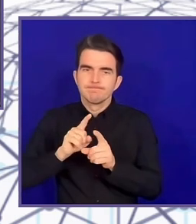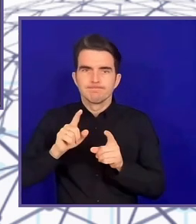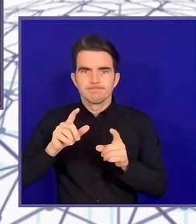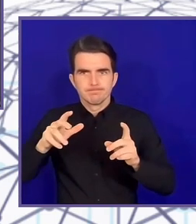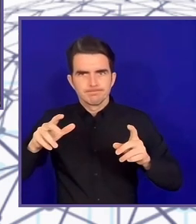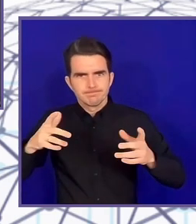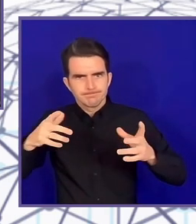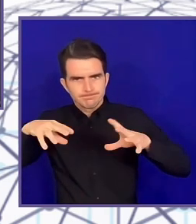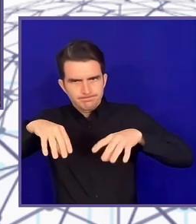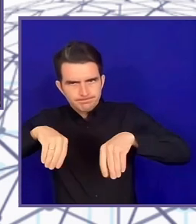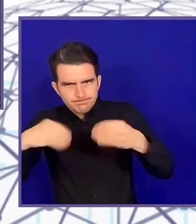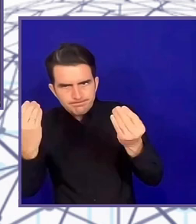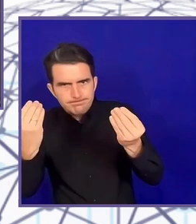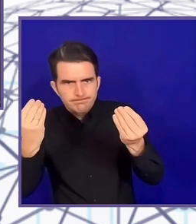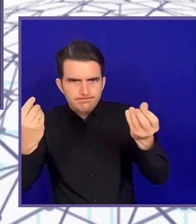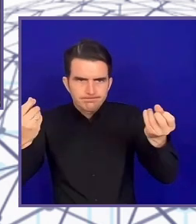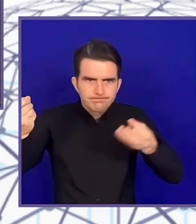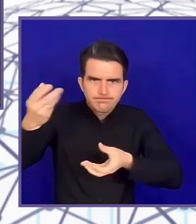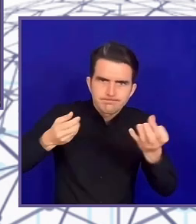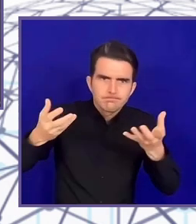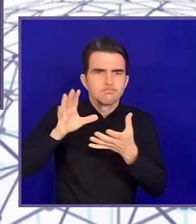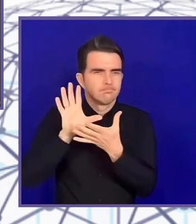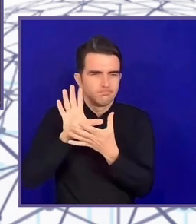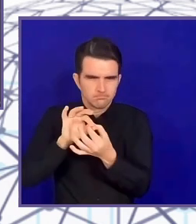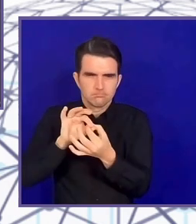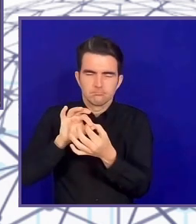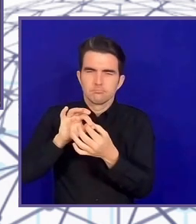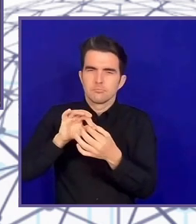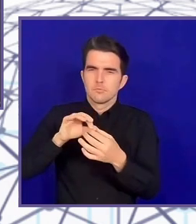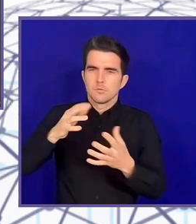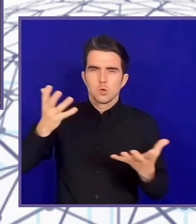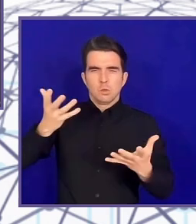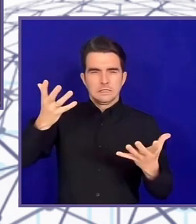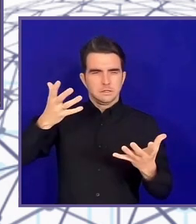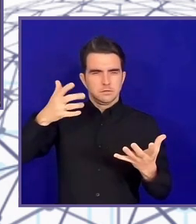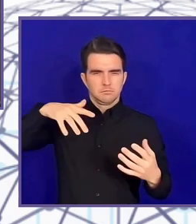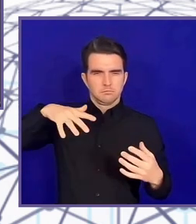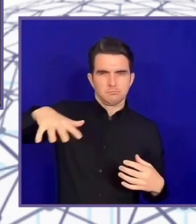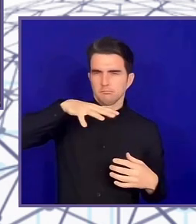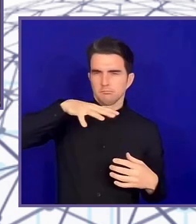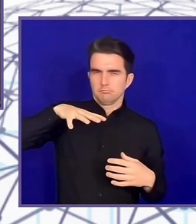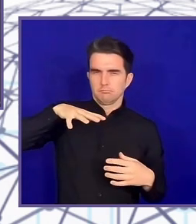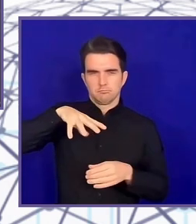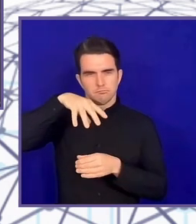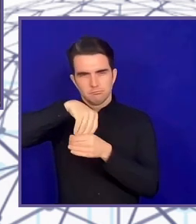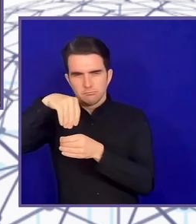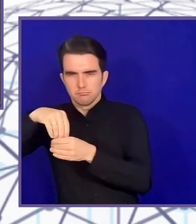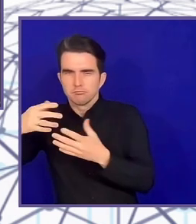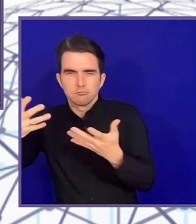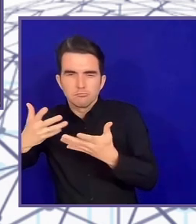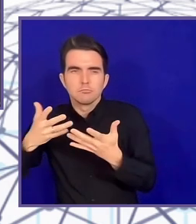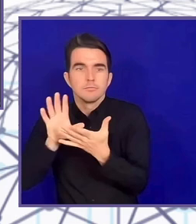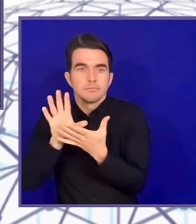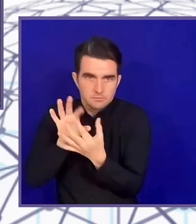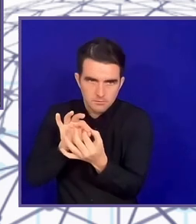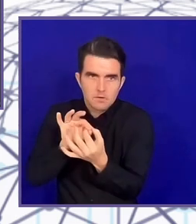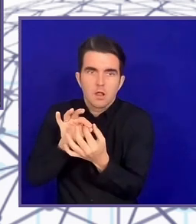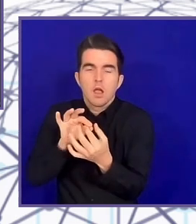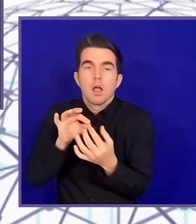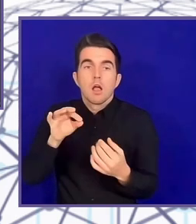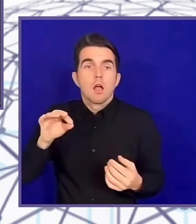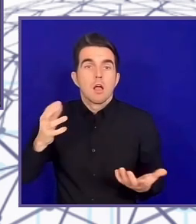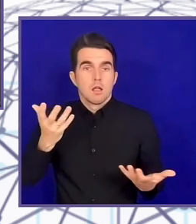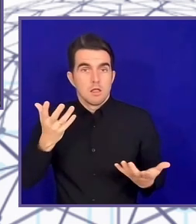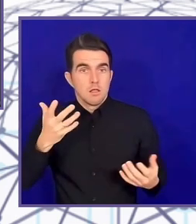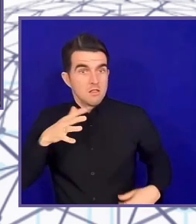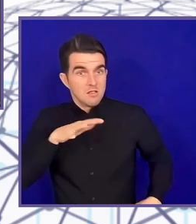population here that is working on disability and innovation. In the African space, you find that, and this, anyone